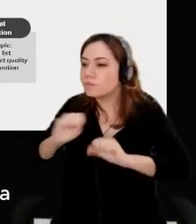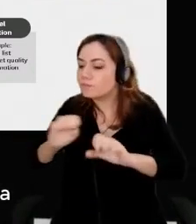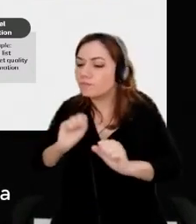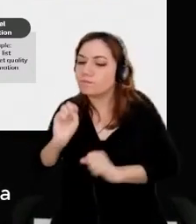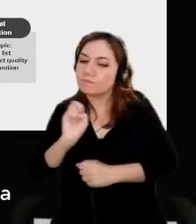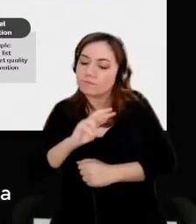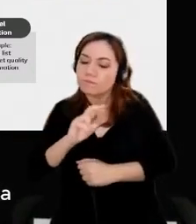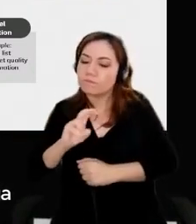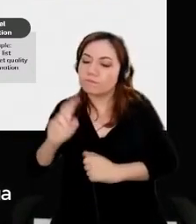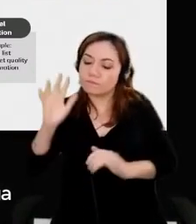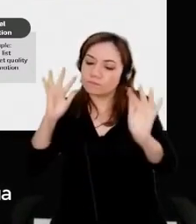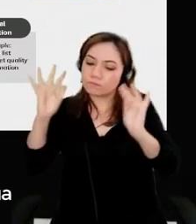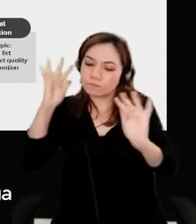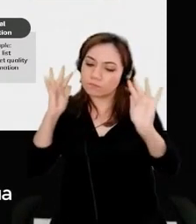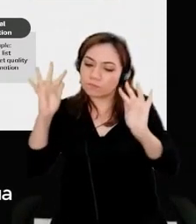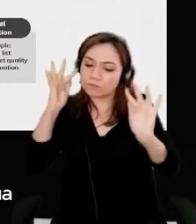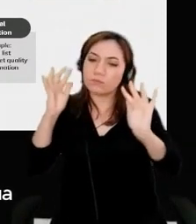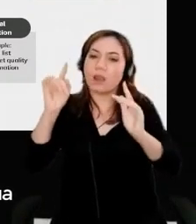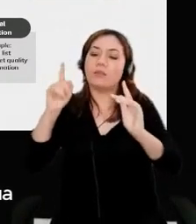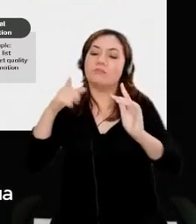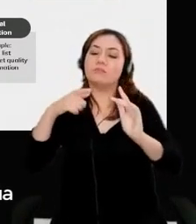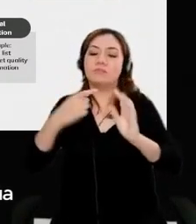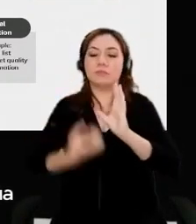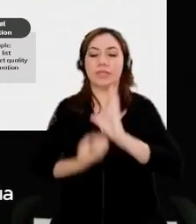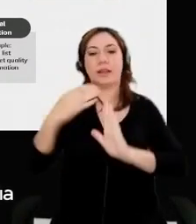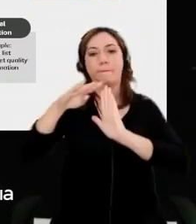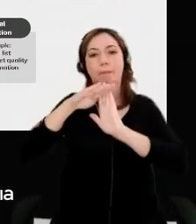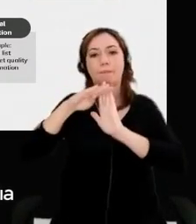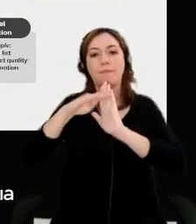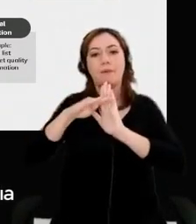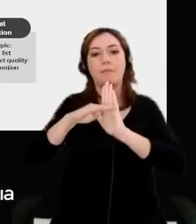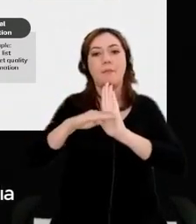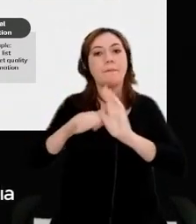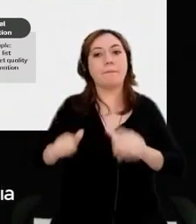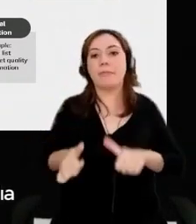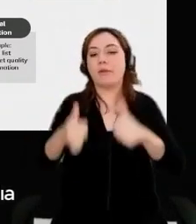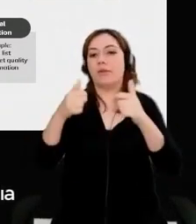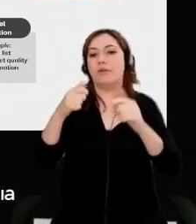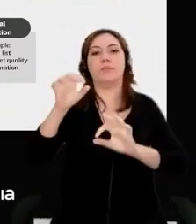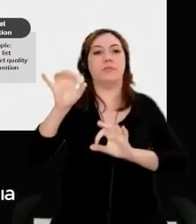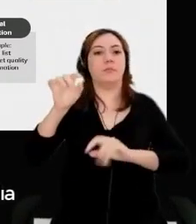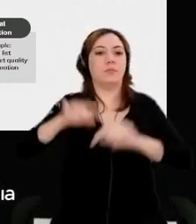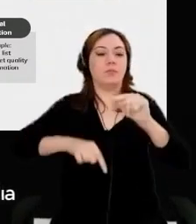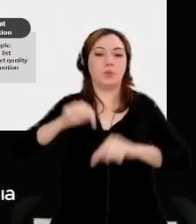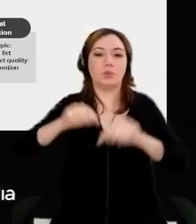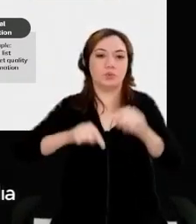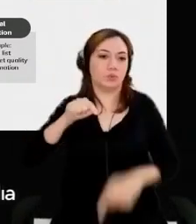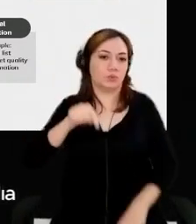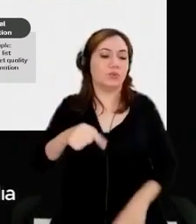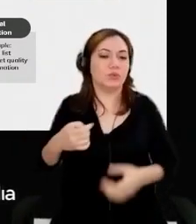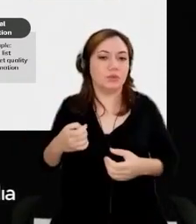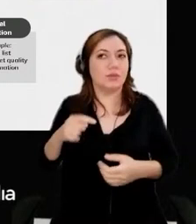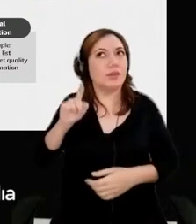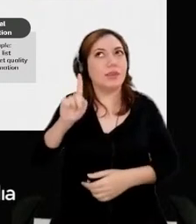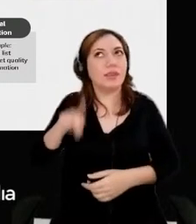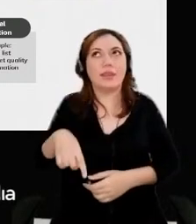the best product that is going to bring, obviously, the best